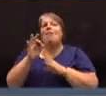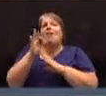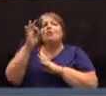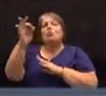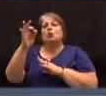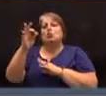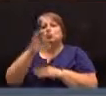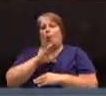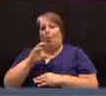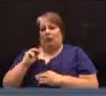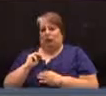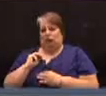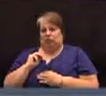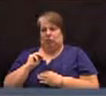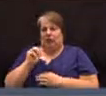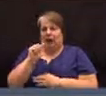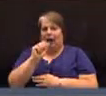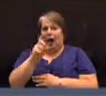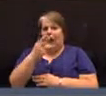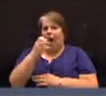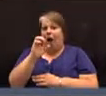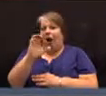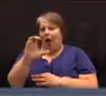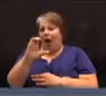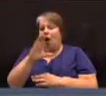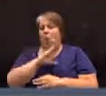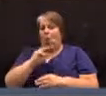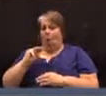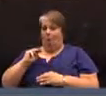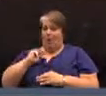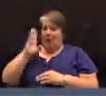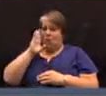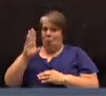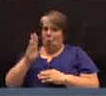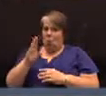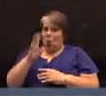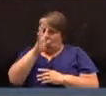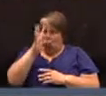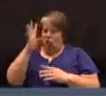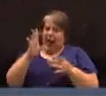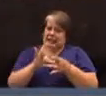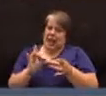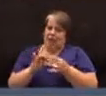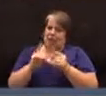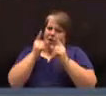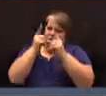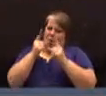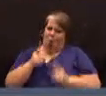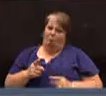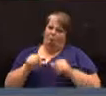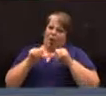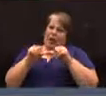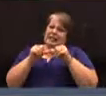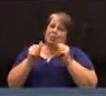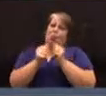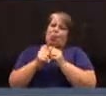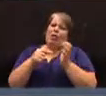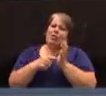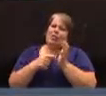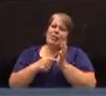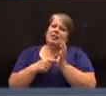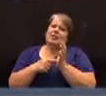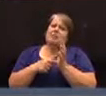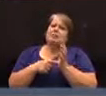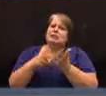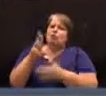futures commission. The ad hoc committee shall create a statement of goals for the commission consistent with this resolution